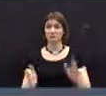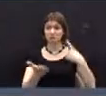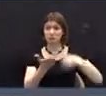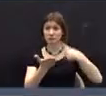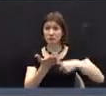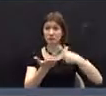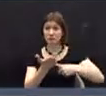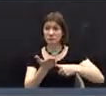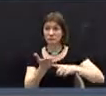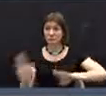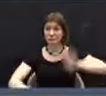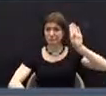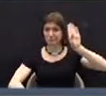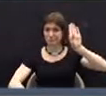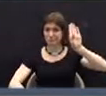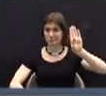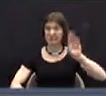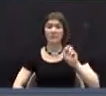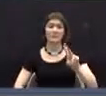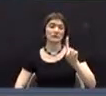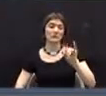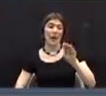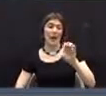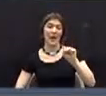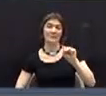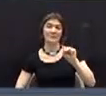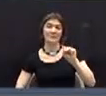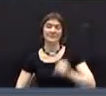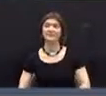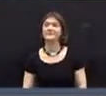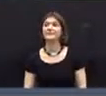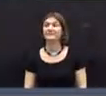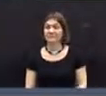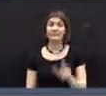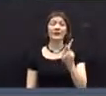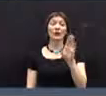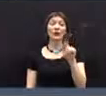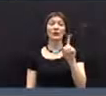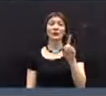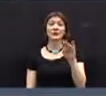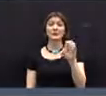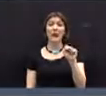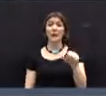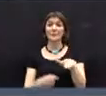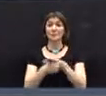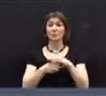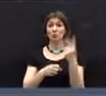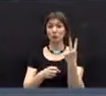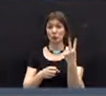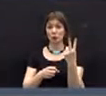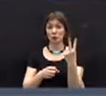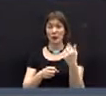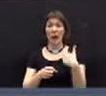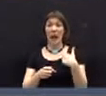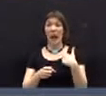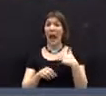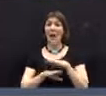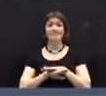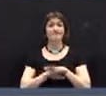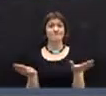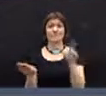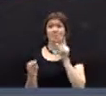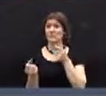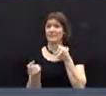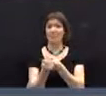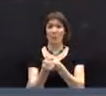any discussion? Mr. Dimes? I'm Kurt Dimes, District 2. I do not favor